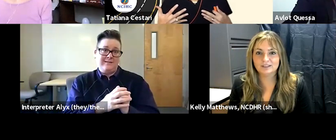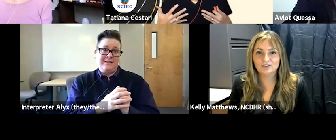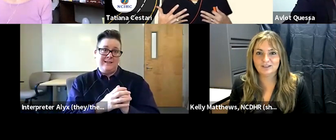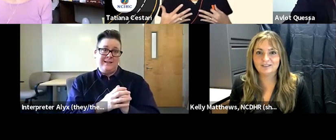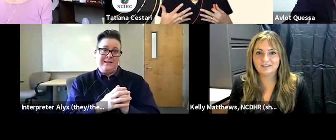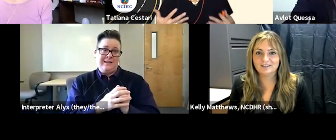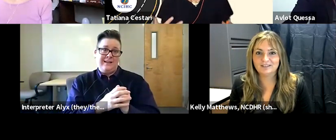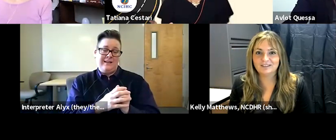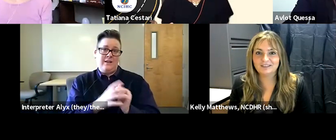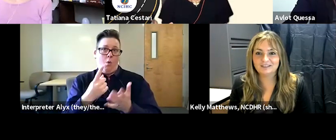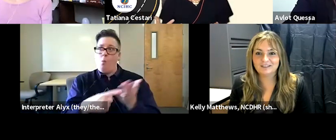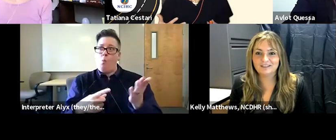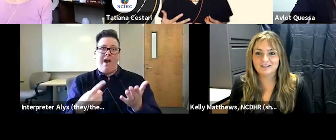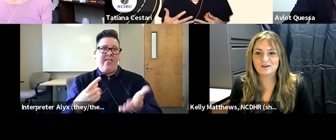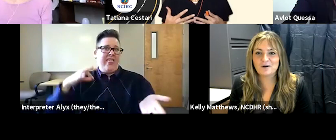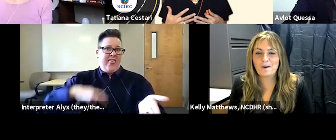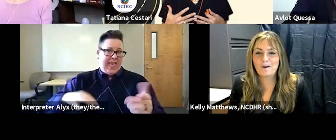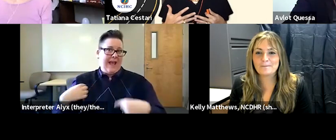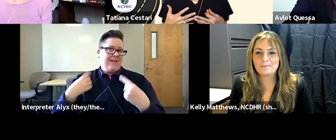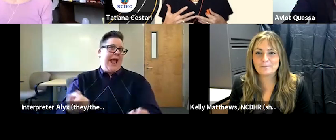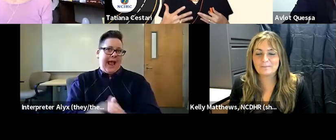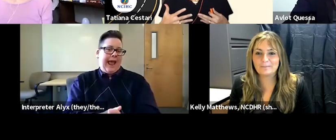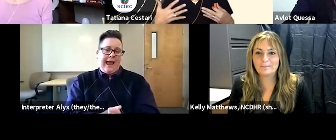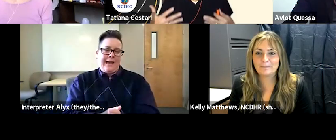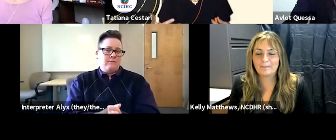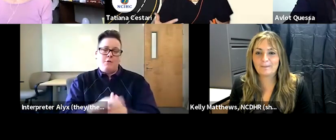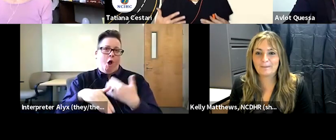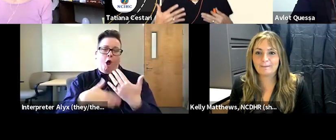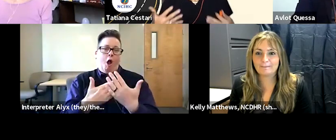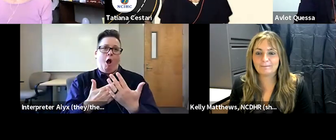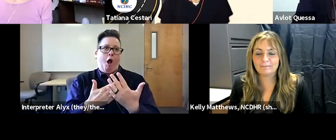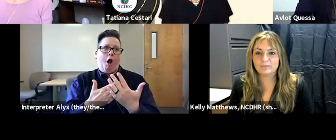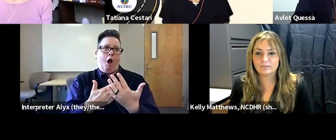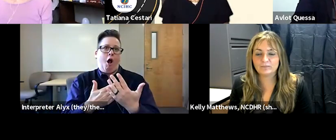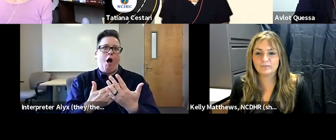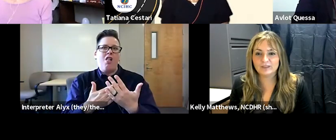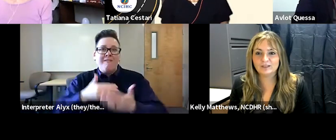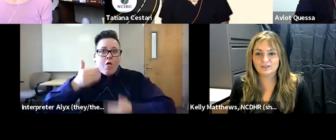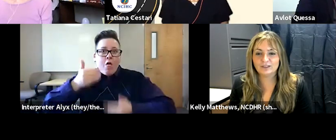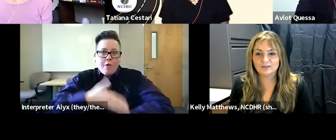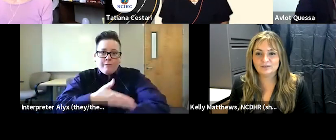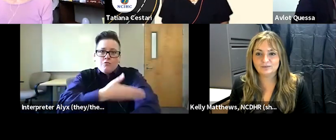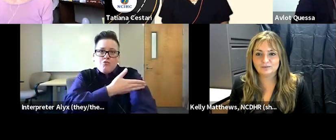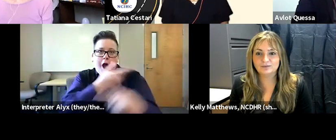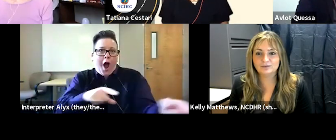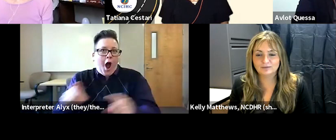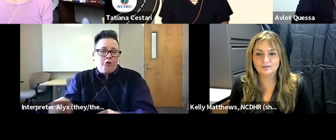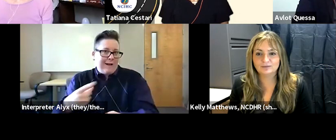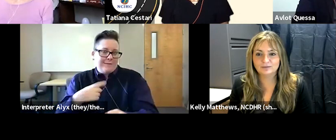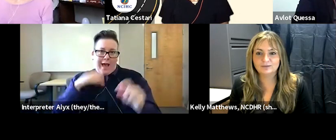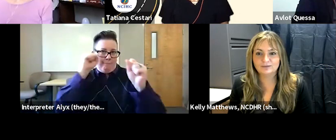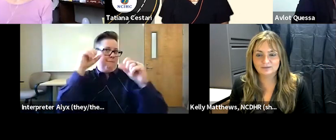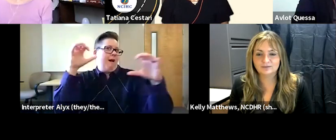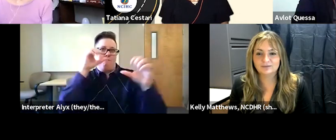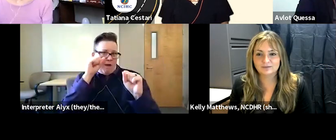um to gain and to like all that uh progress that has been made based on